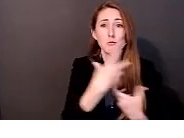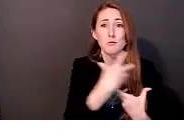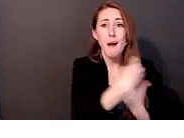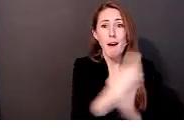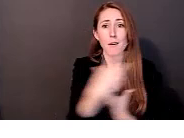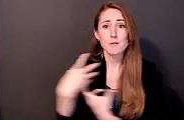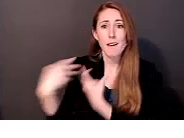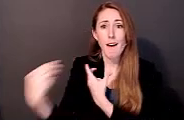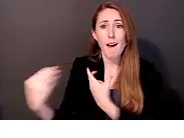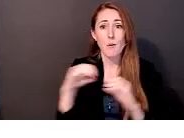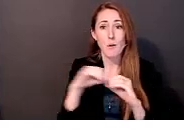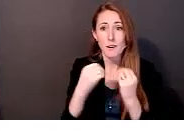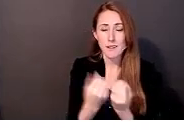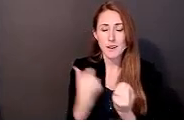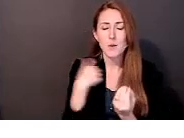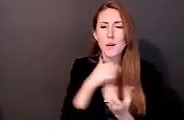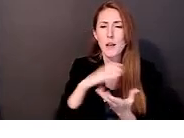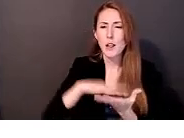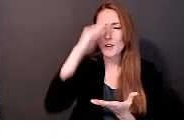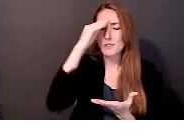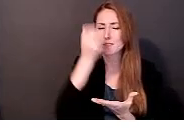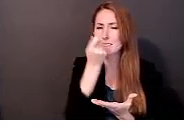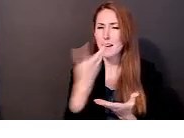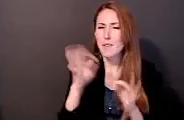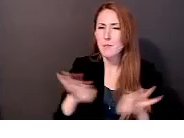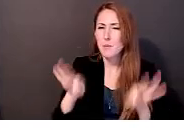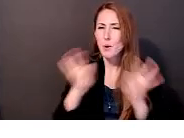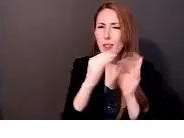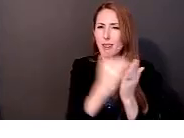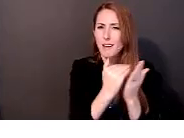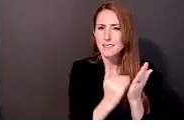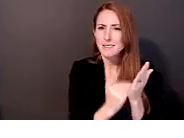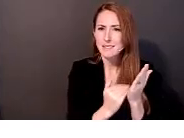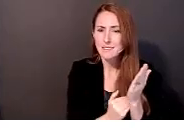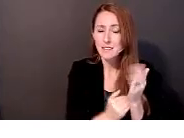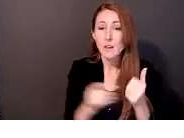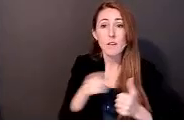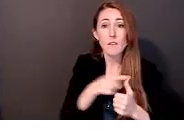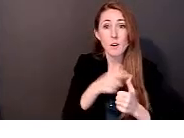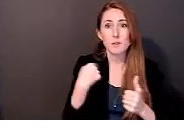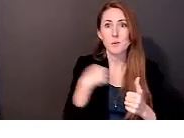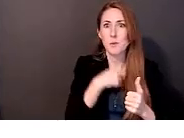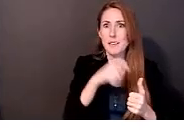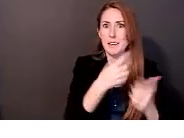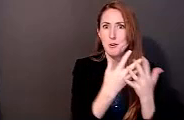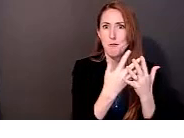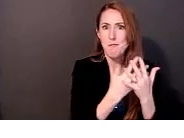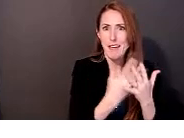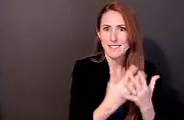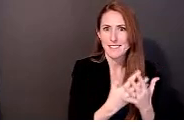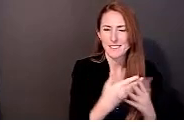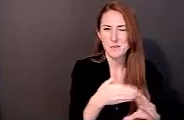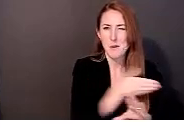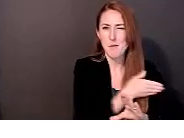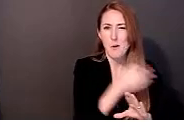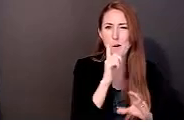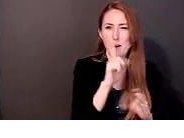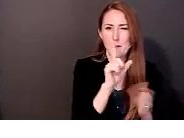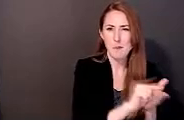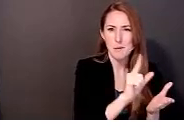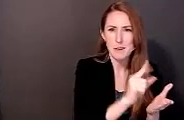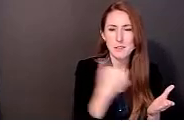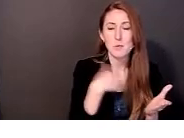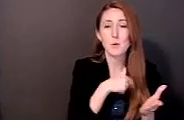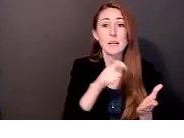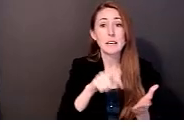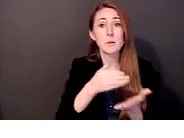important lessons. The first is that we need to build in a process to vet the deliverable before it's published, and we need to budget sufficient